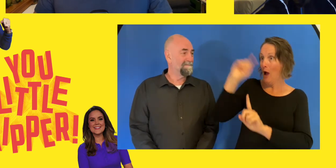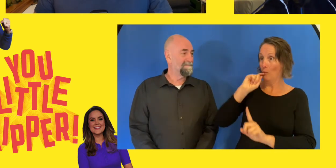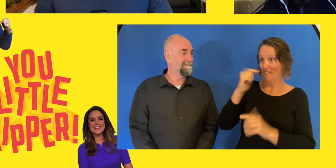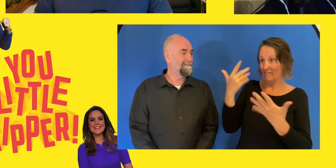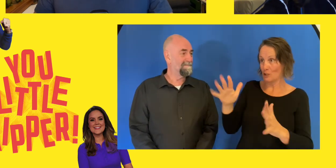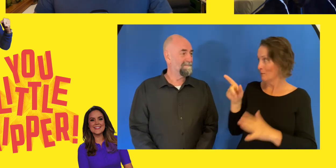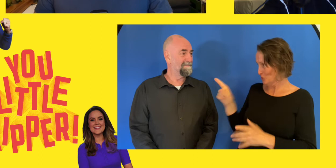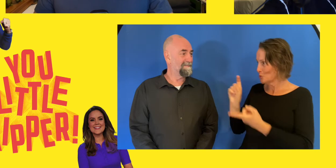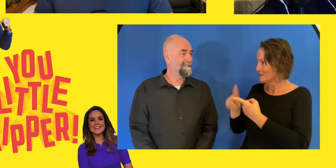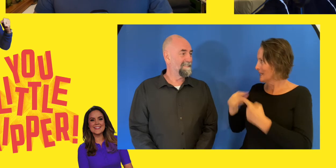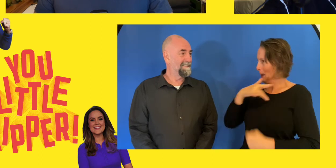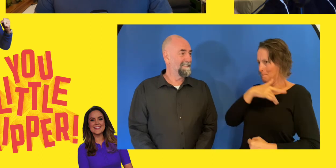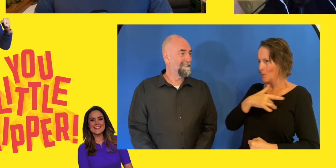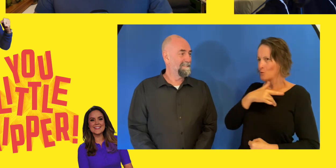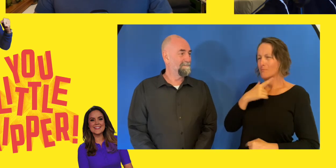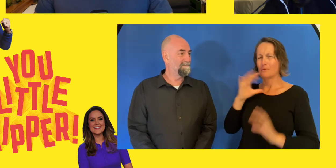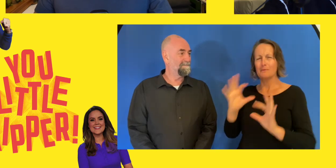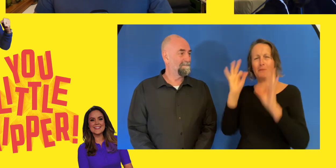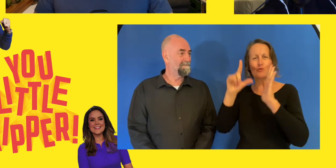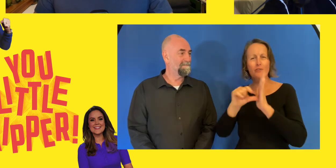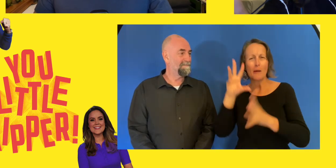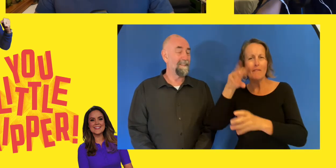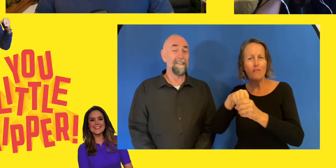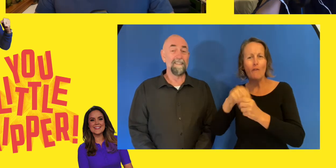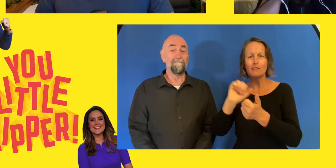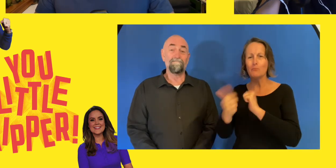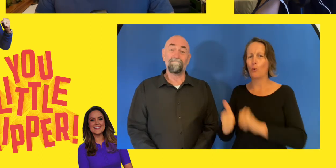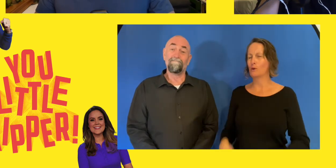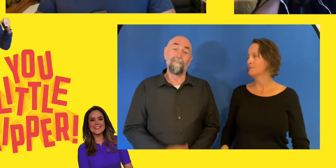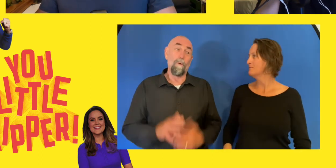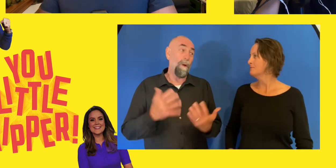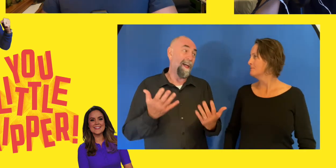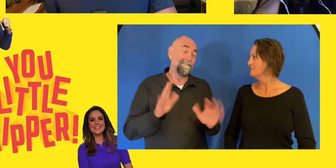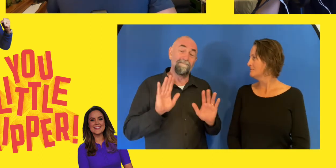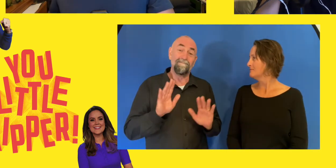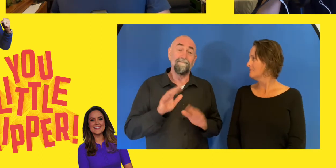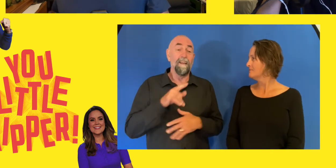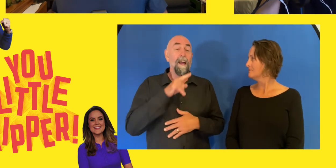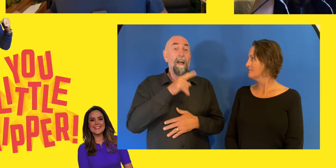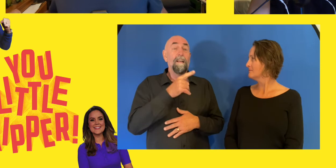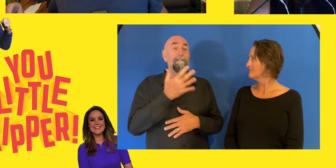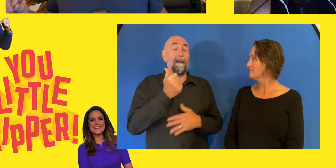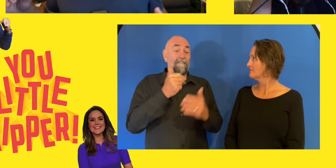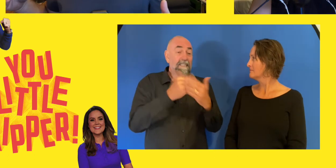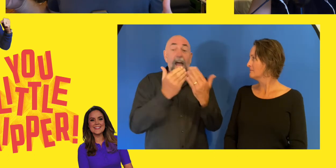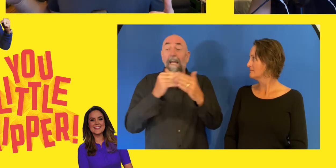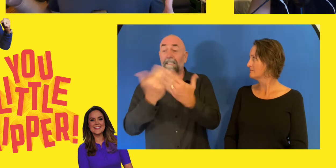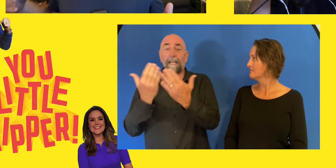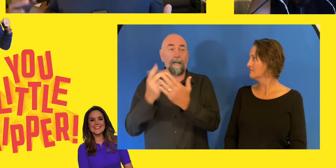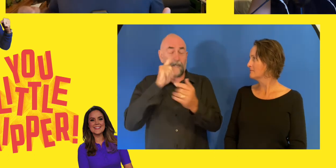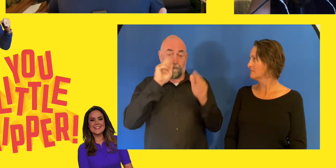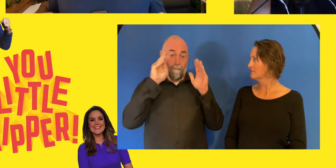get emotional about it, Kurt, too, because it's just such a special time. Well, there's very few days that you can zoom in on, uh,